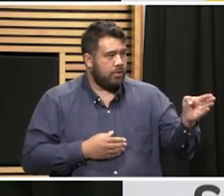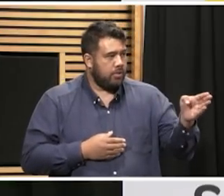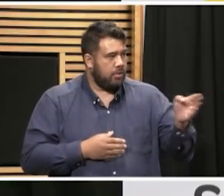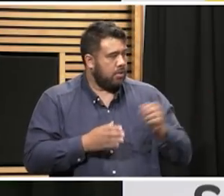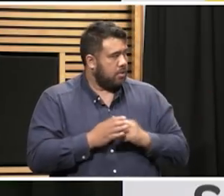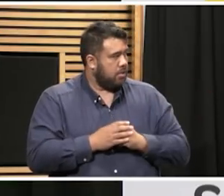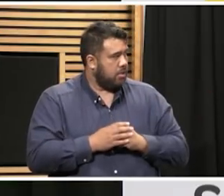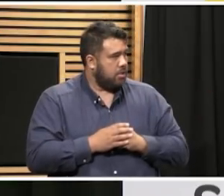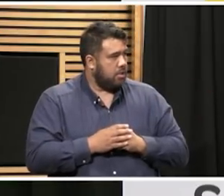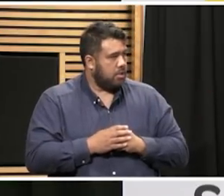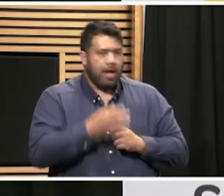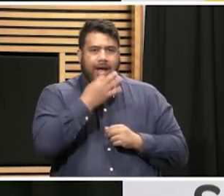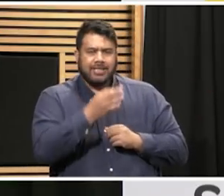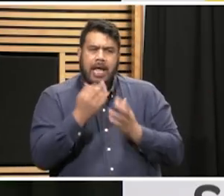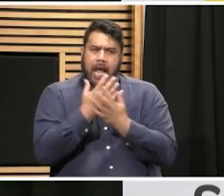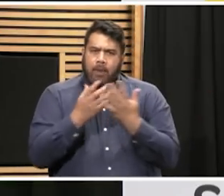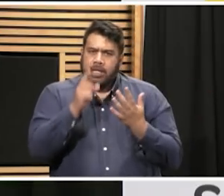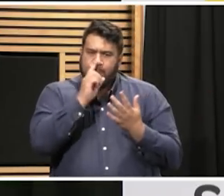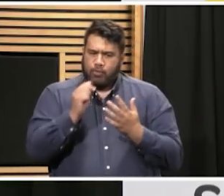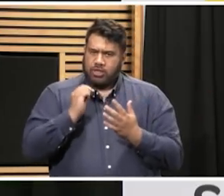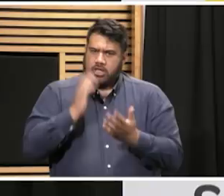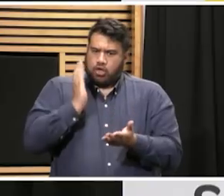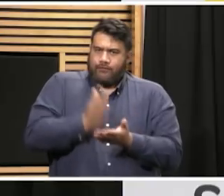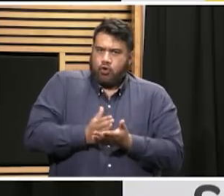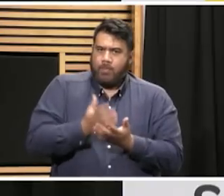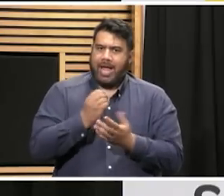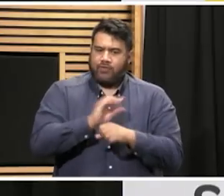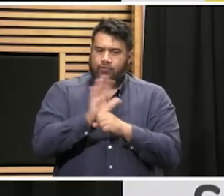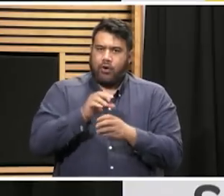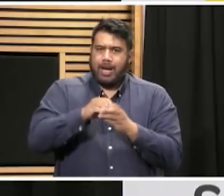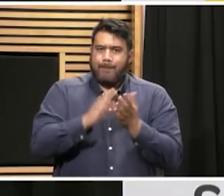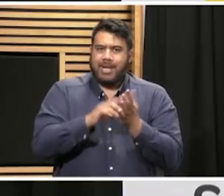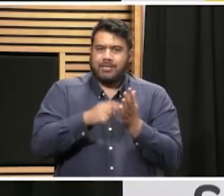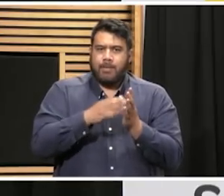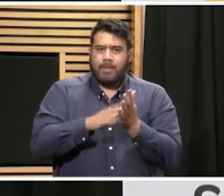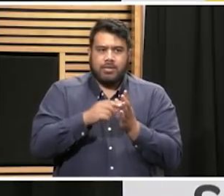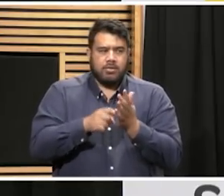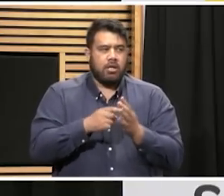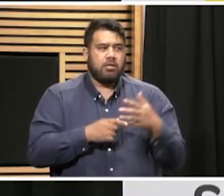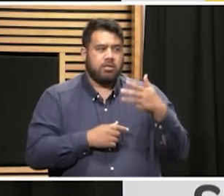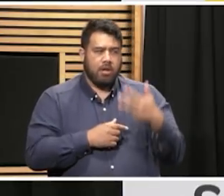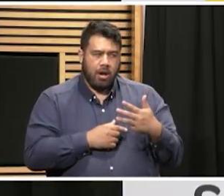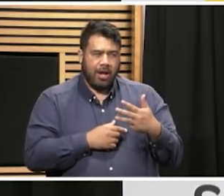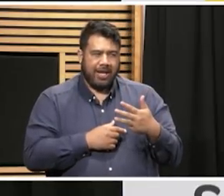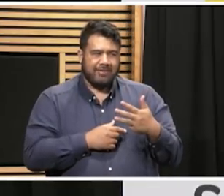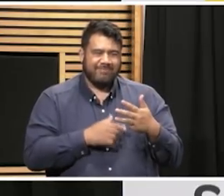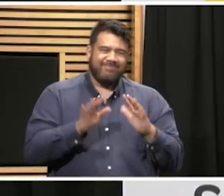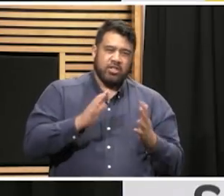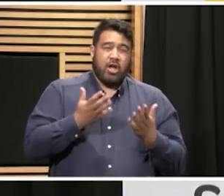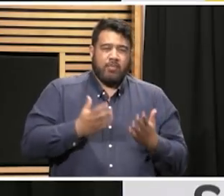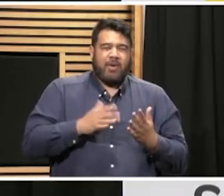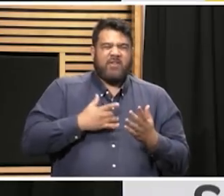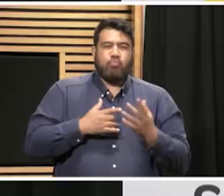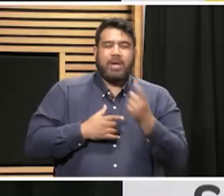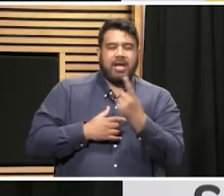that cluster? As of yesterday, there were nine and they were expecting another few, so somewhere between 11 and 13. But